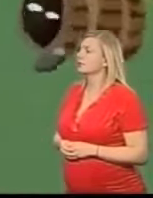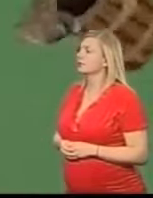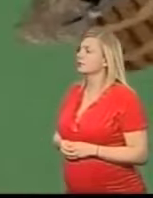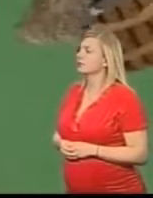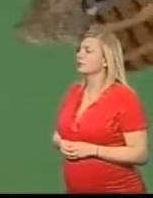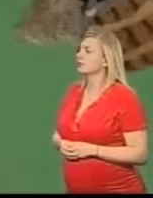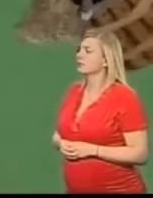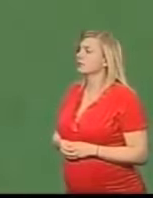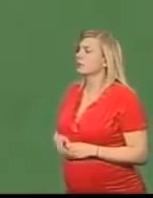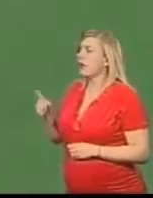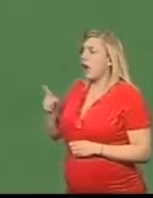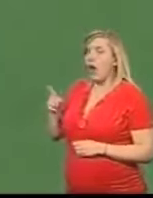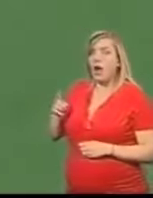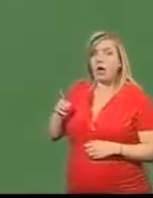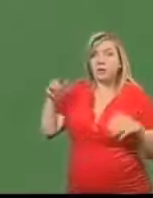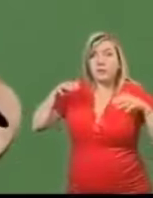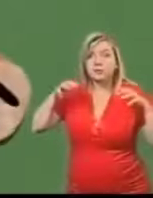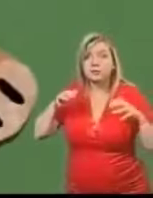It was the monster